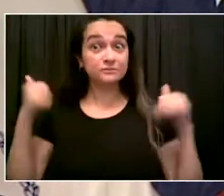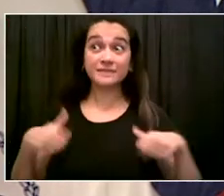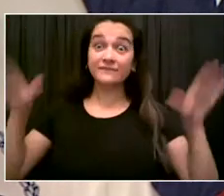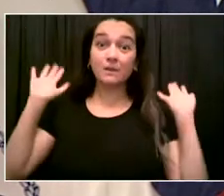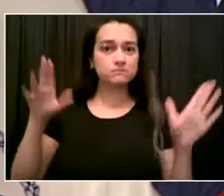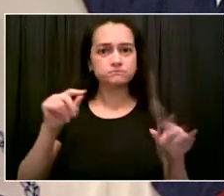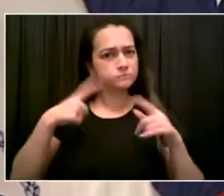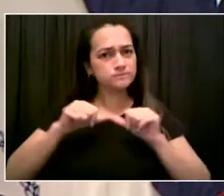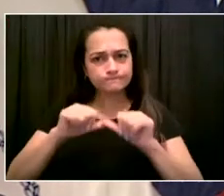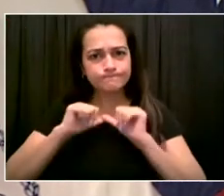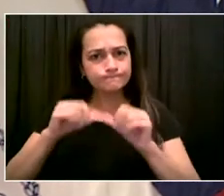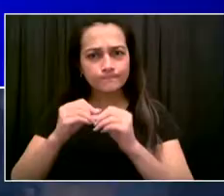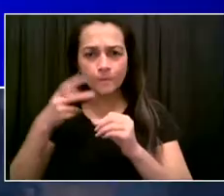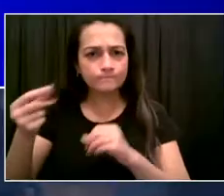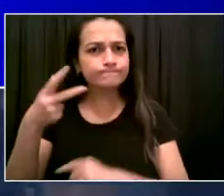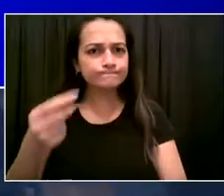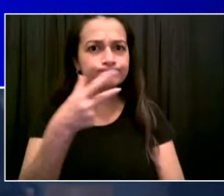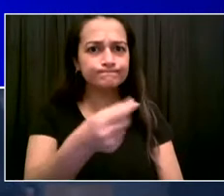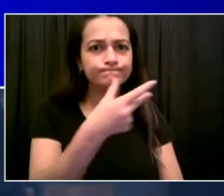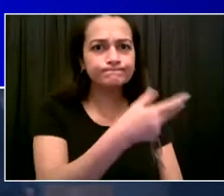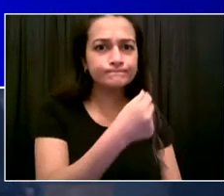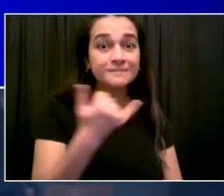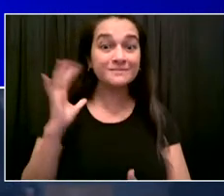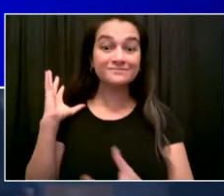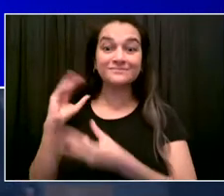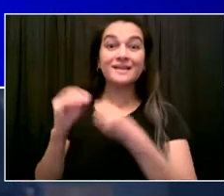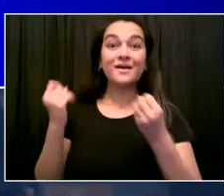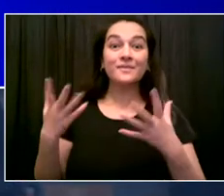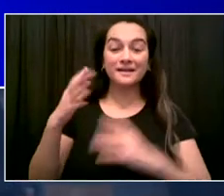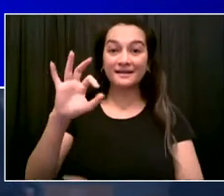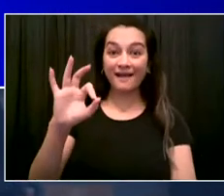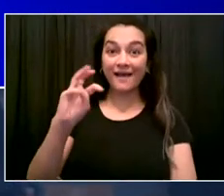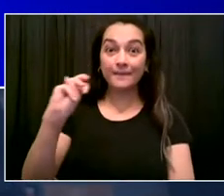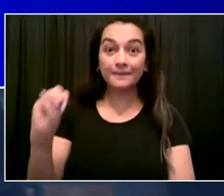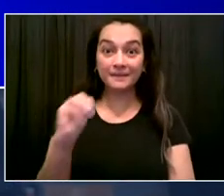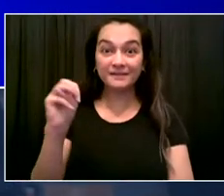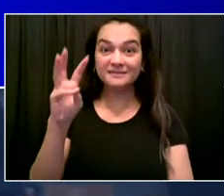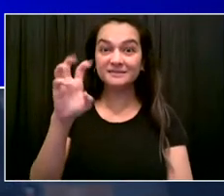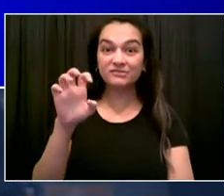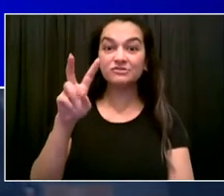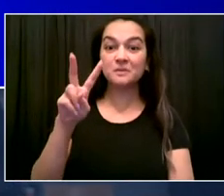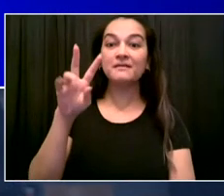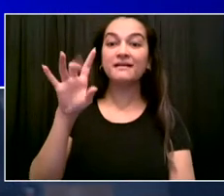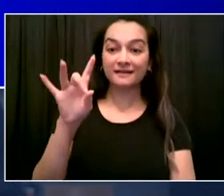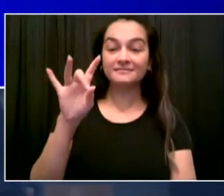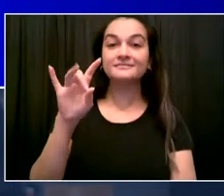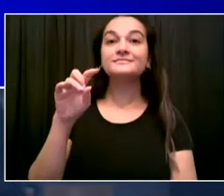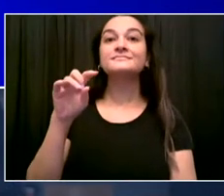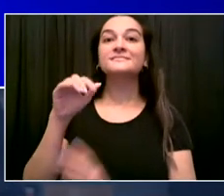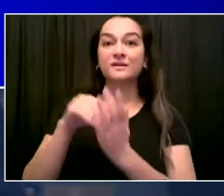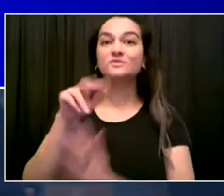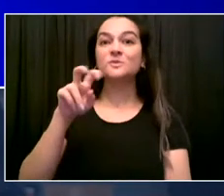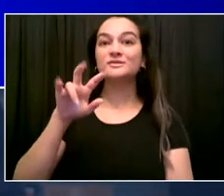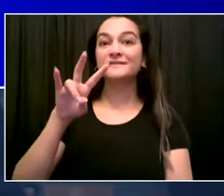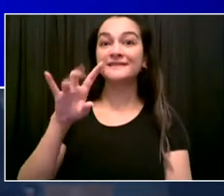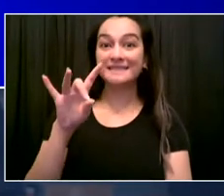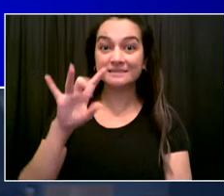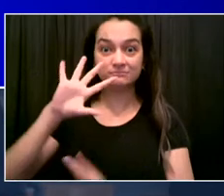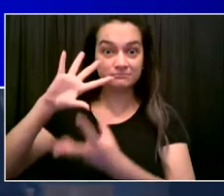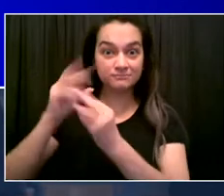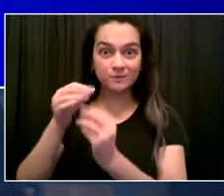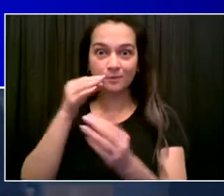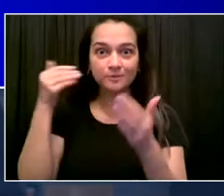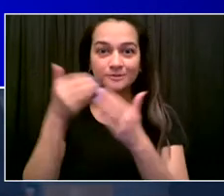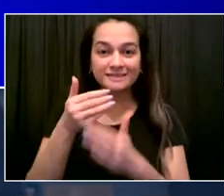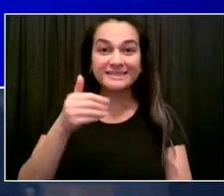amazing number, 9,628,278 doses from the very beginning of this effort. And we're going to